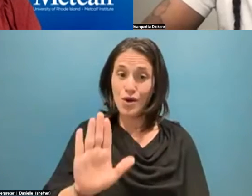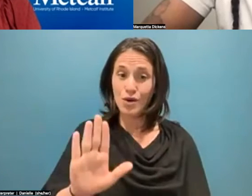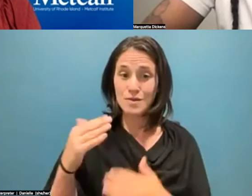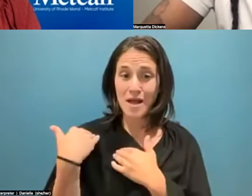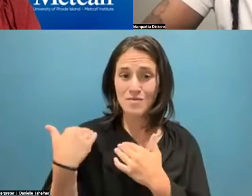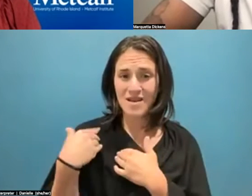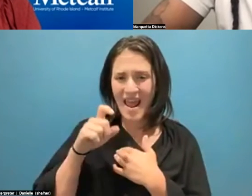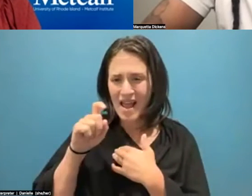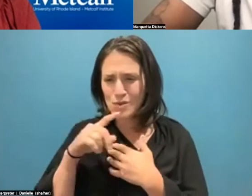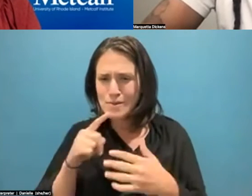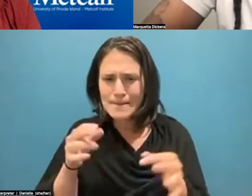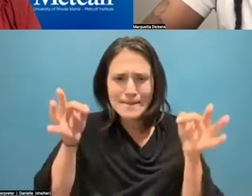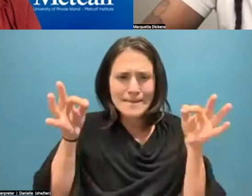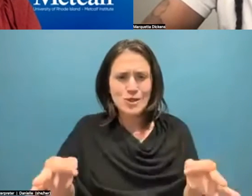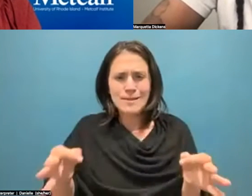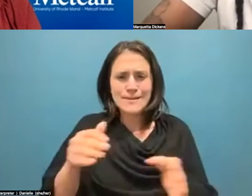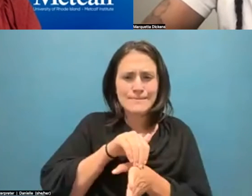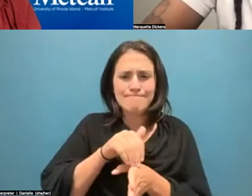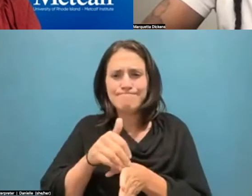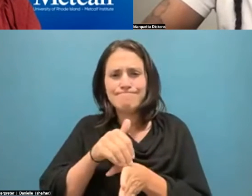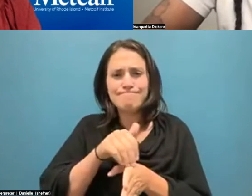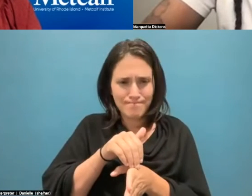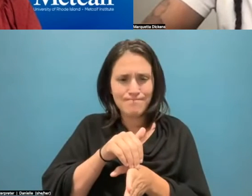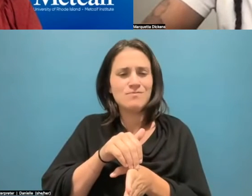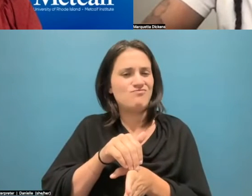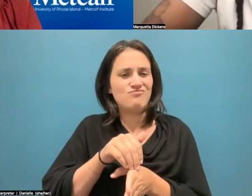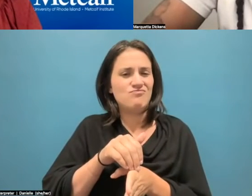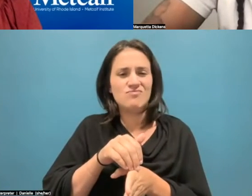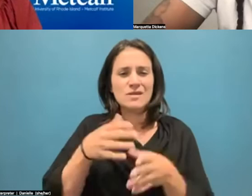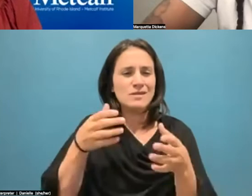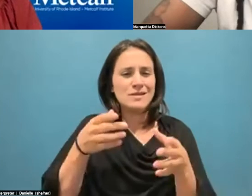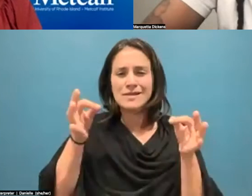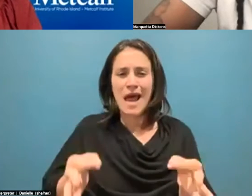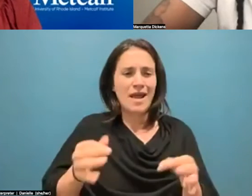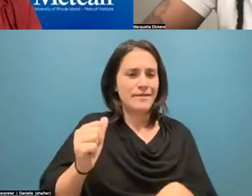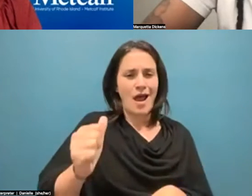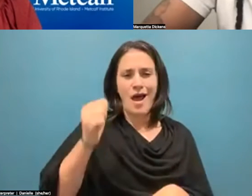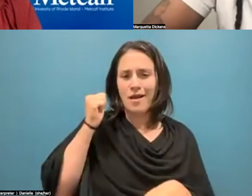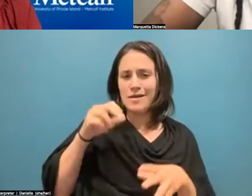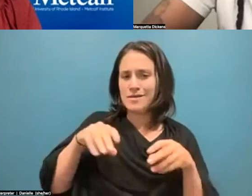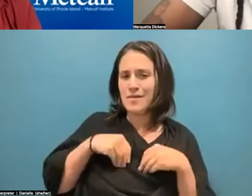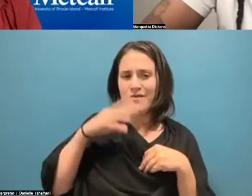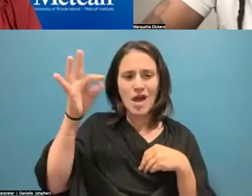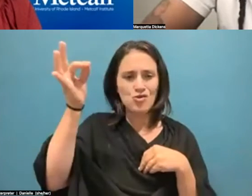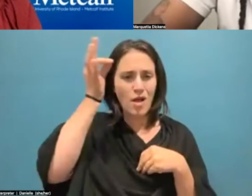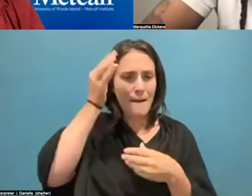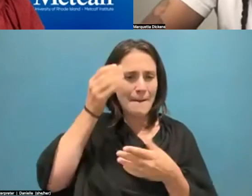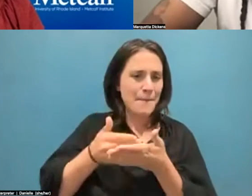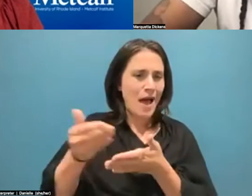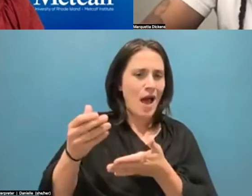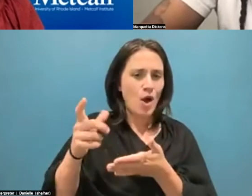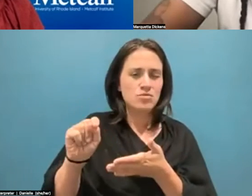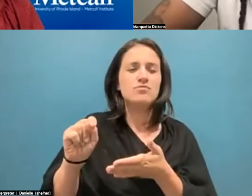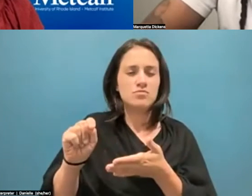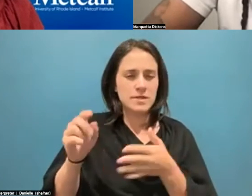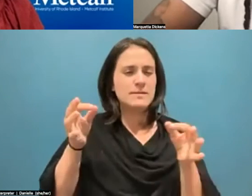tie-in vote to break the tie to not accept the federal buyout and to build the town back anew, which her and that